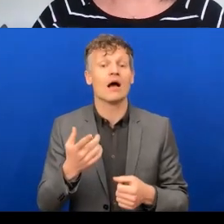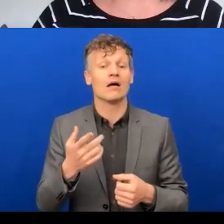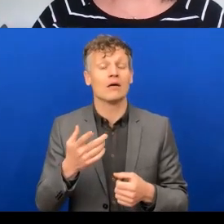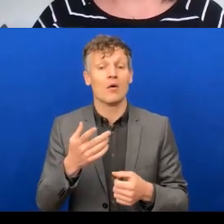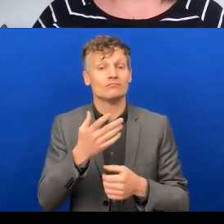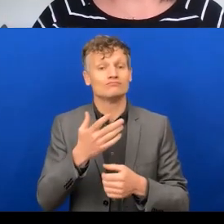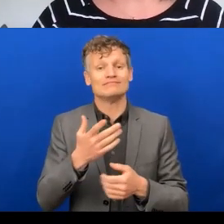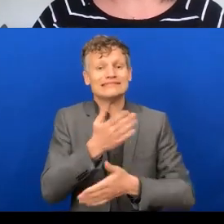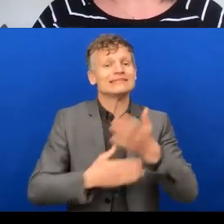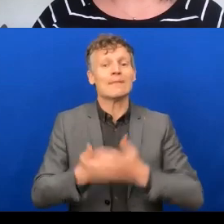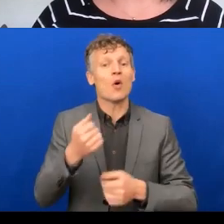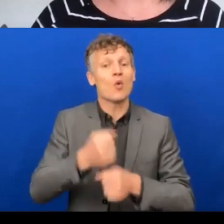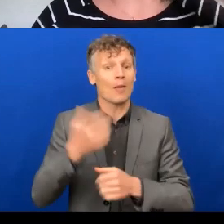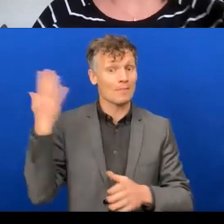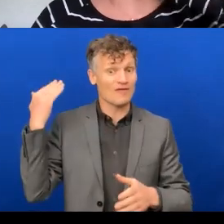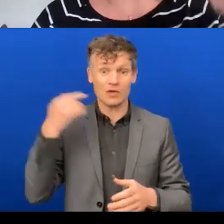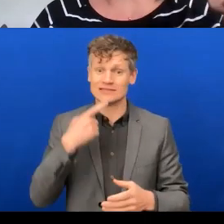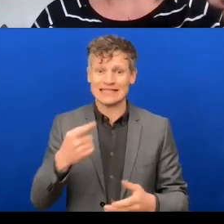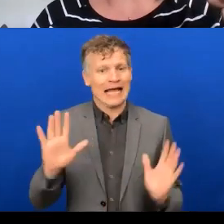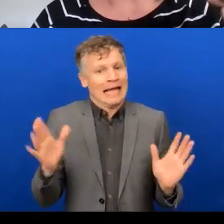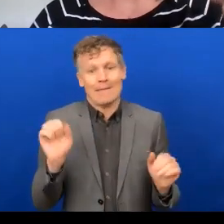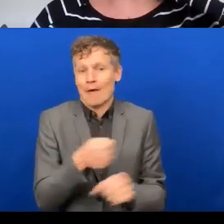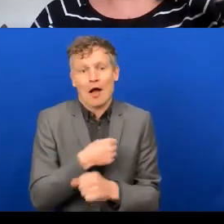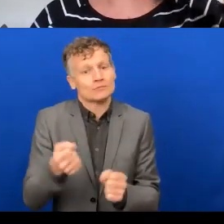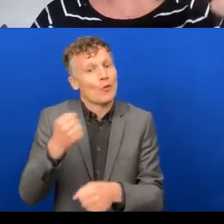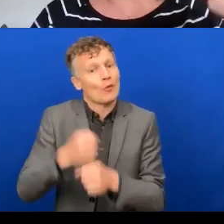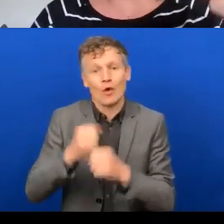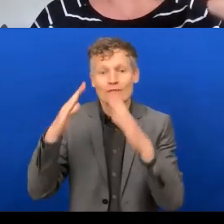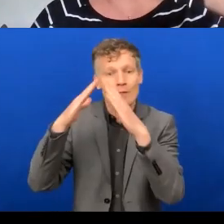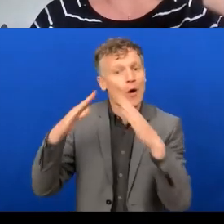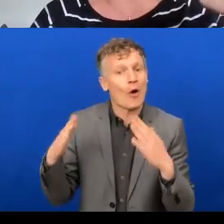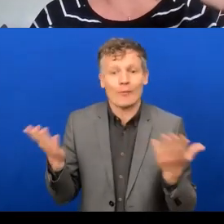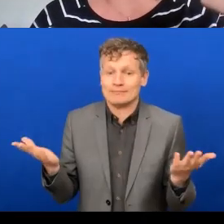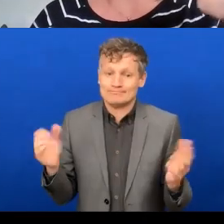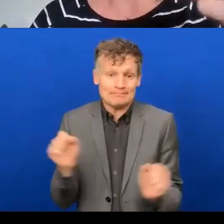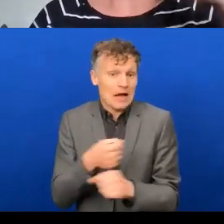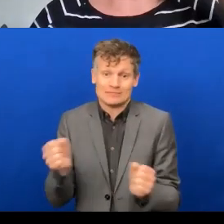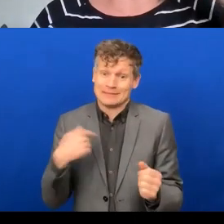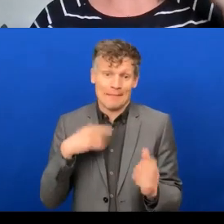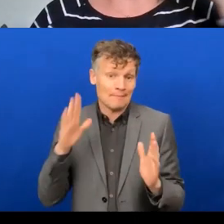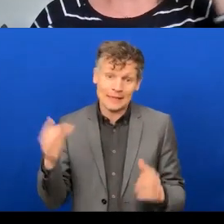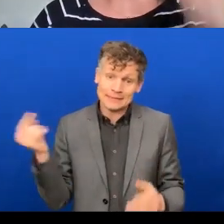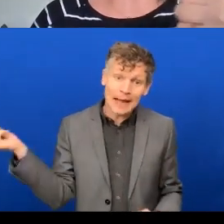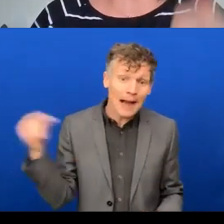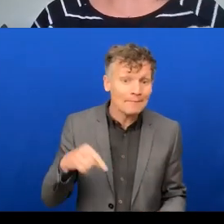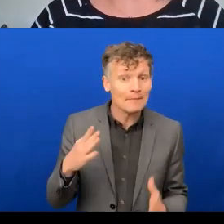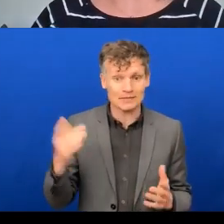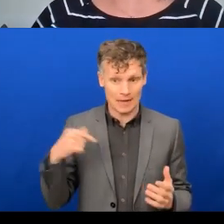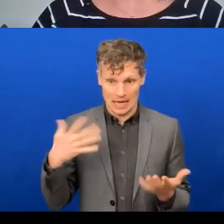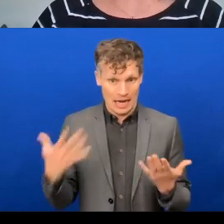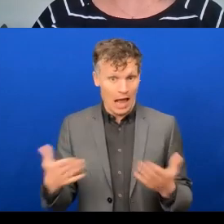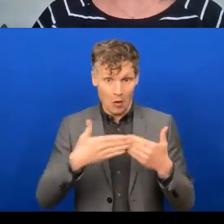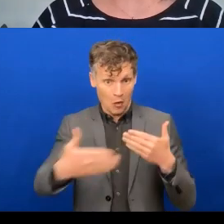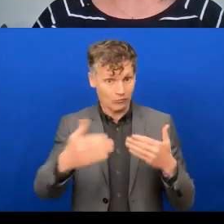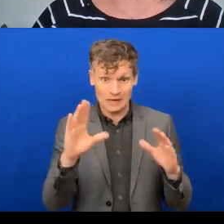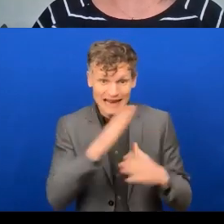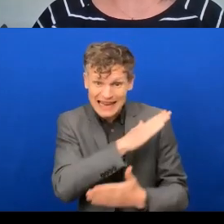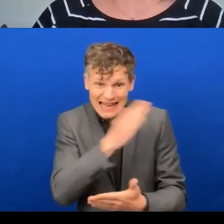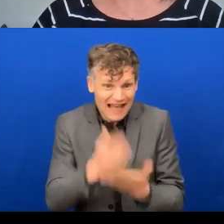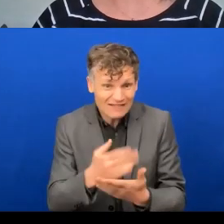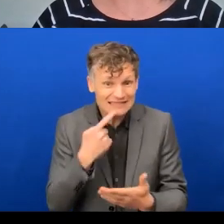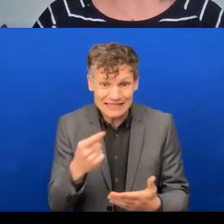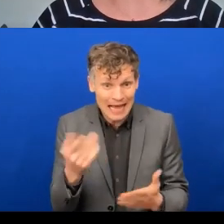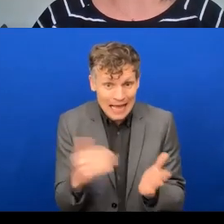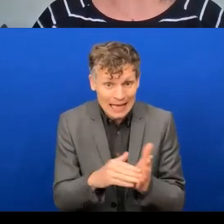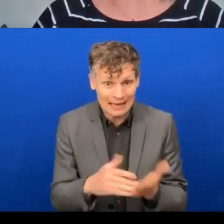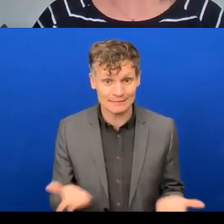And that all by itself is a big win for the disability community. Um, so many advantages for remote working